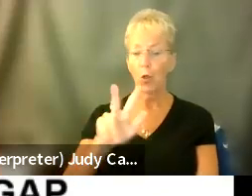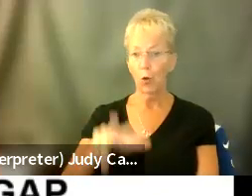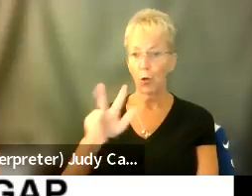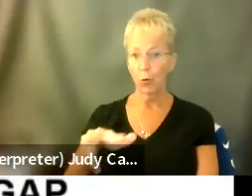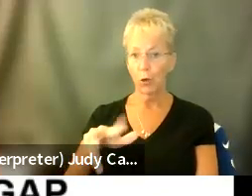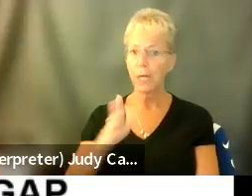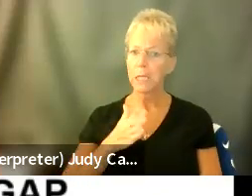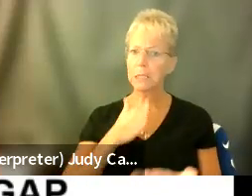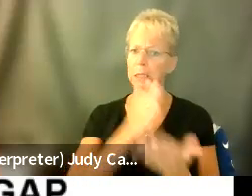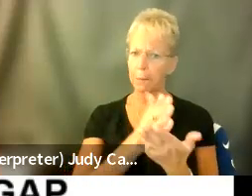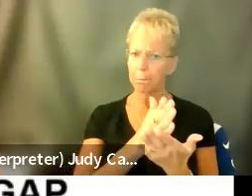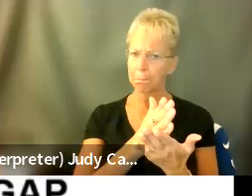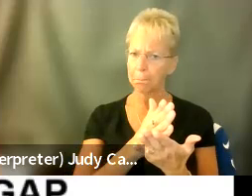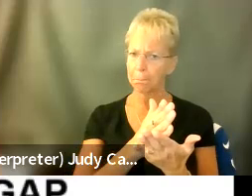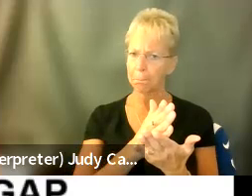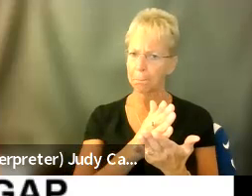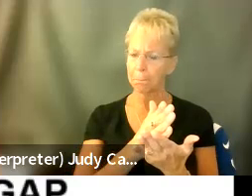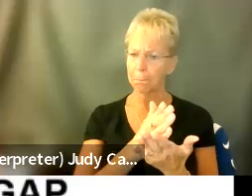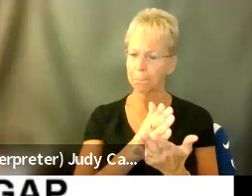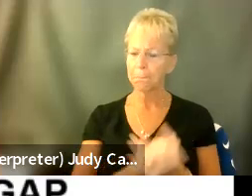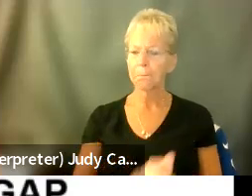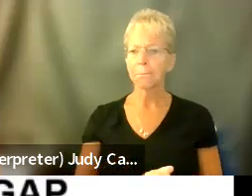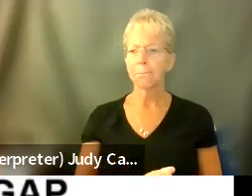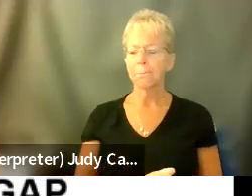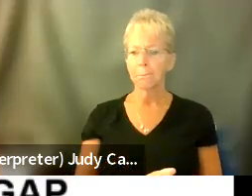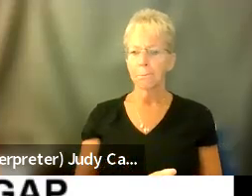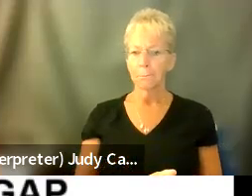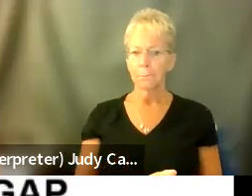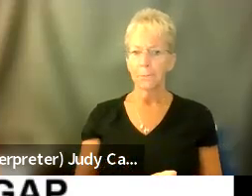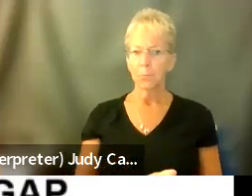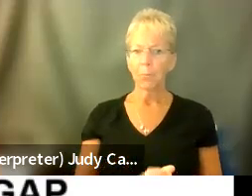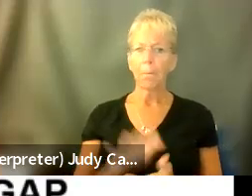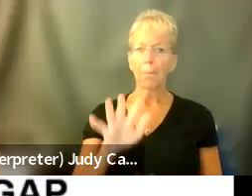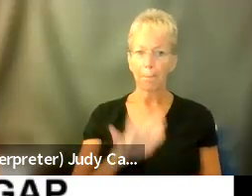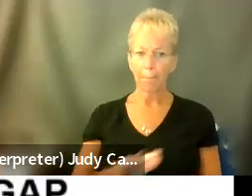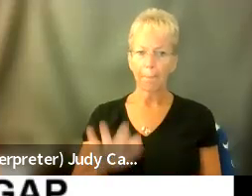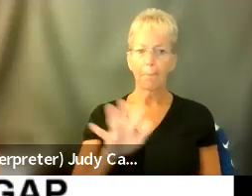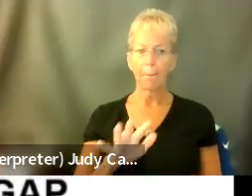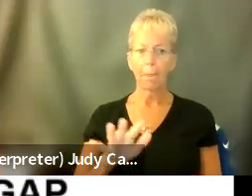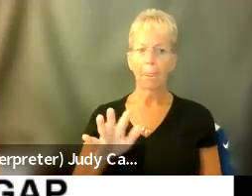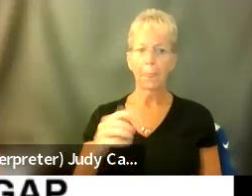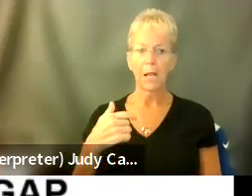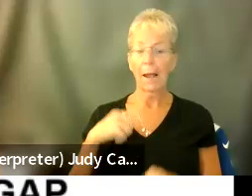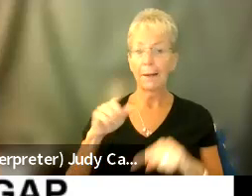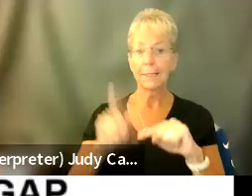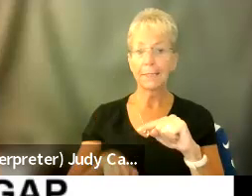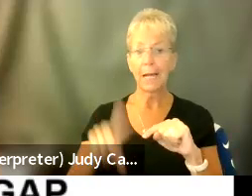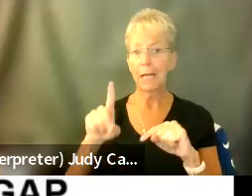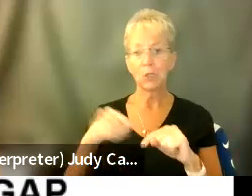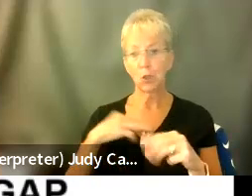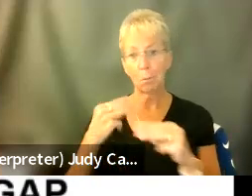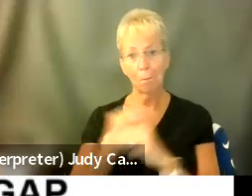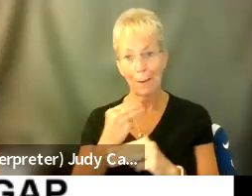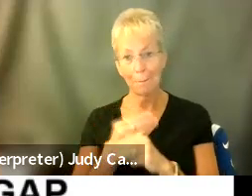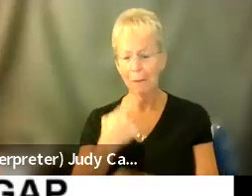stopped again. Um, um, and, uh, uh, apparently I can't do my math cause